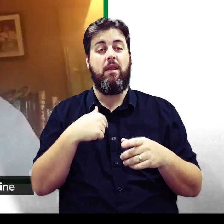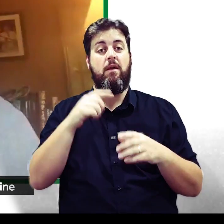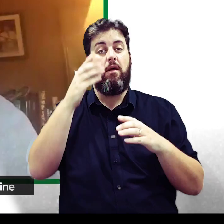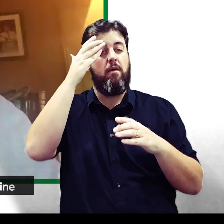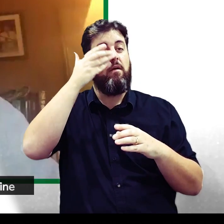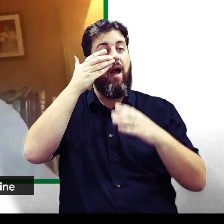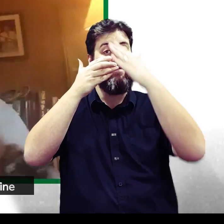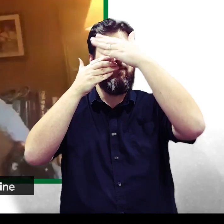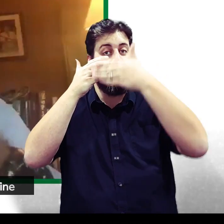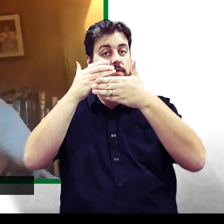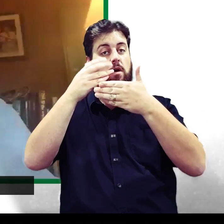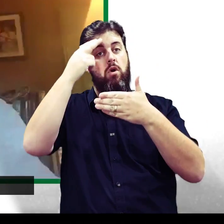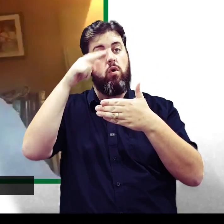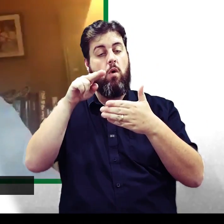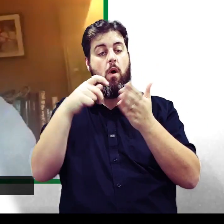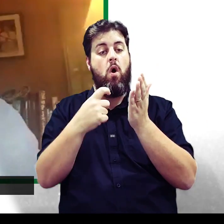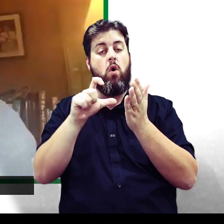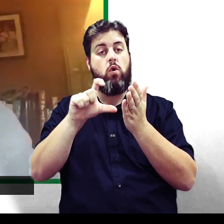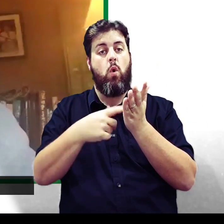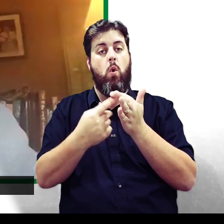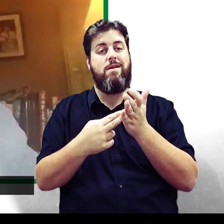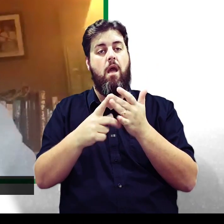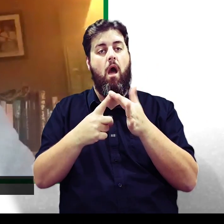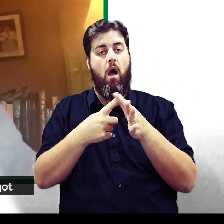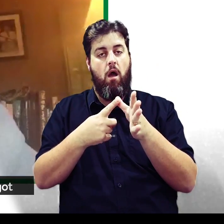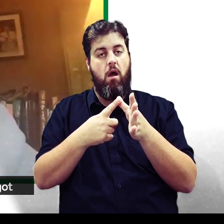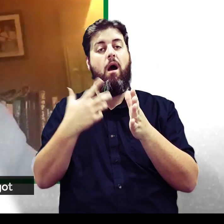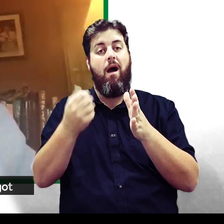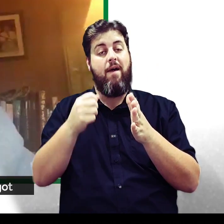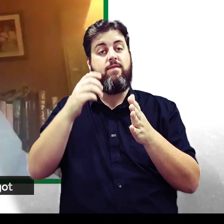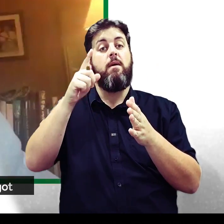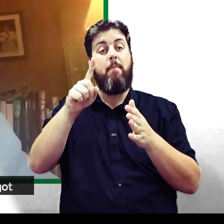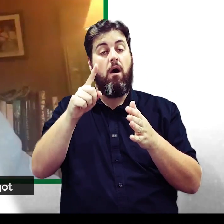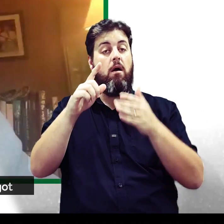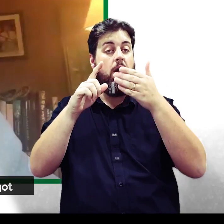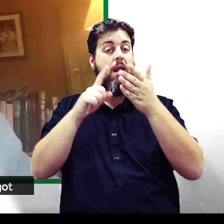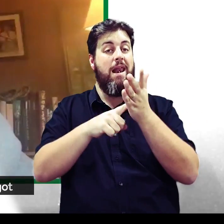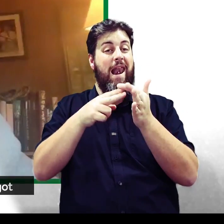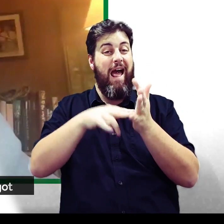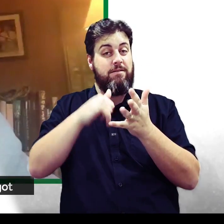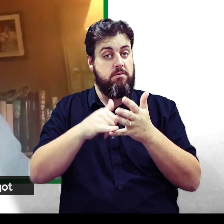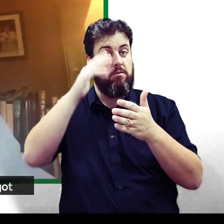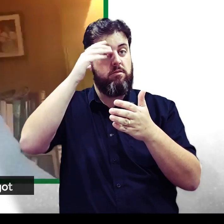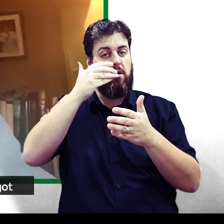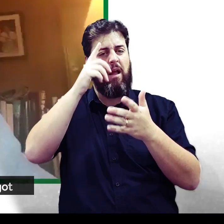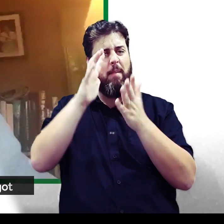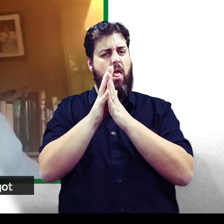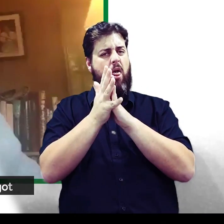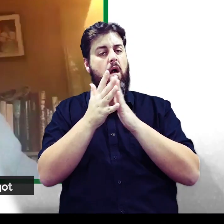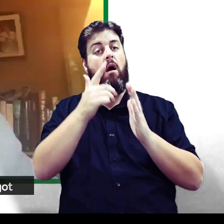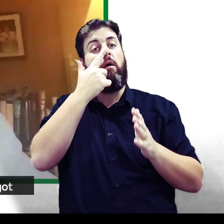not right at the front, because there's a very fine covering in front of the lens called the cornea. But your lens can be